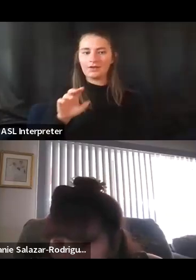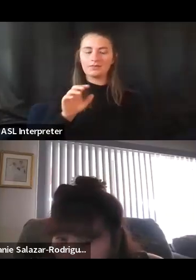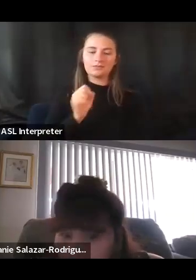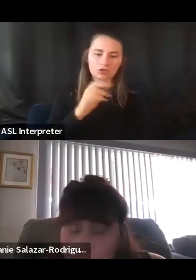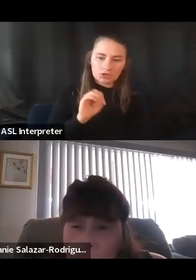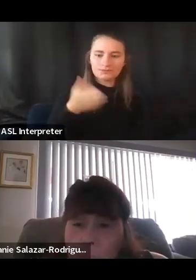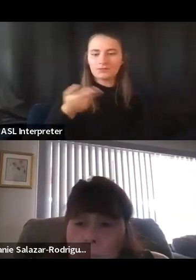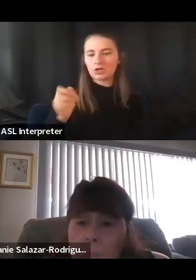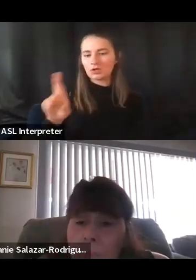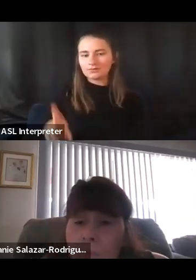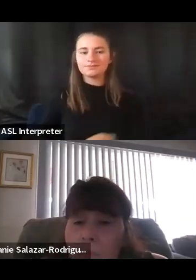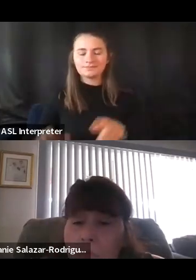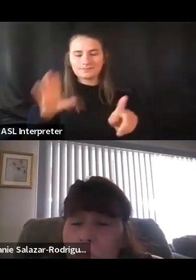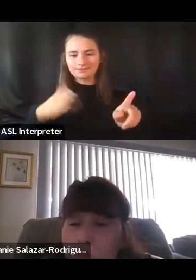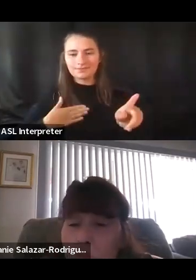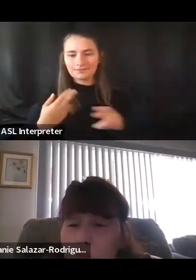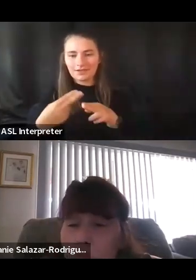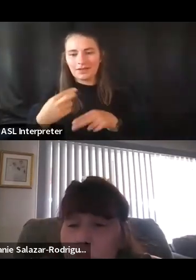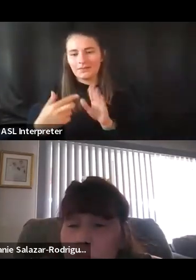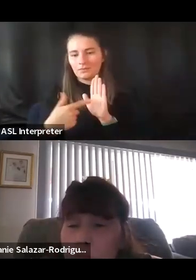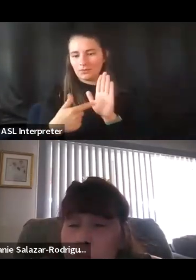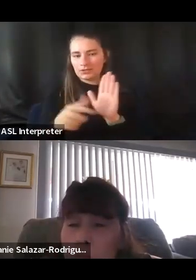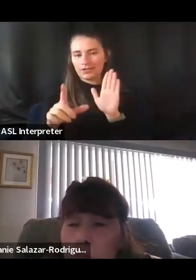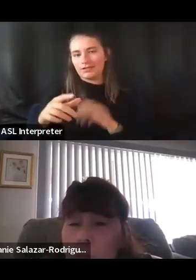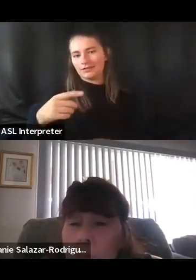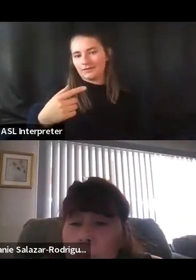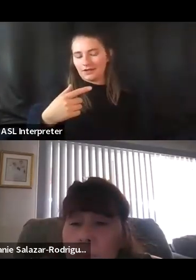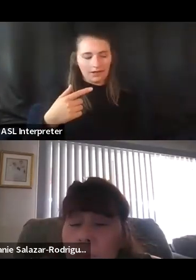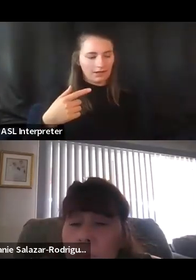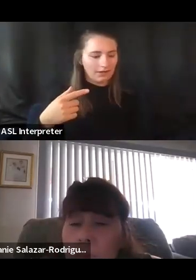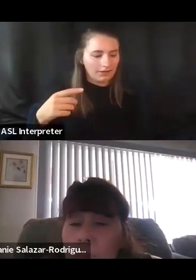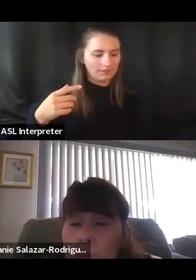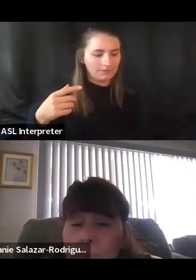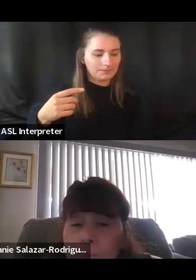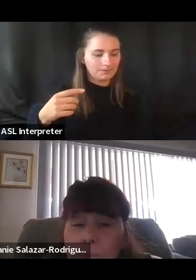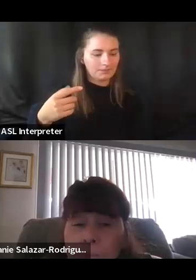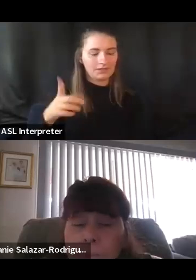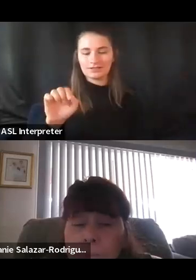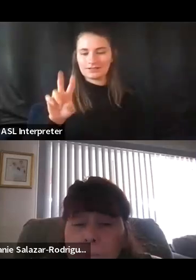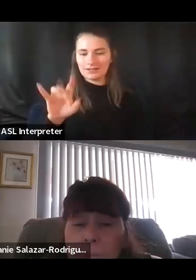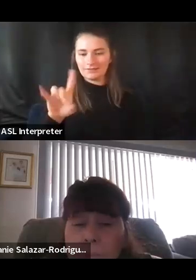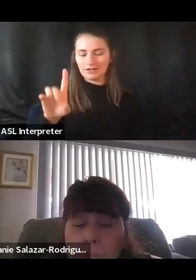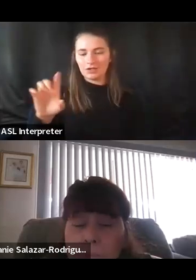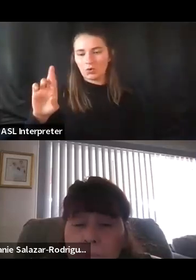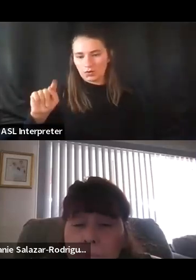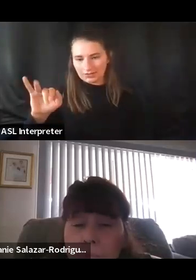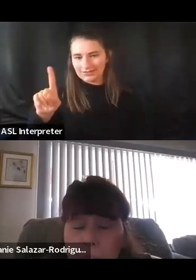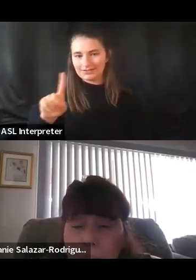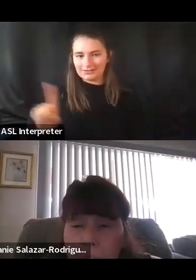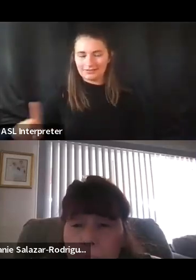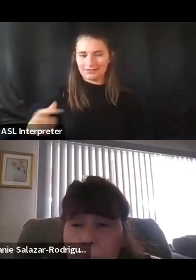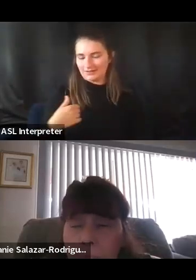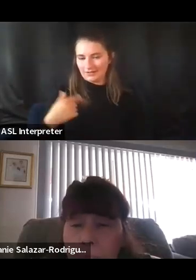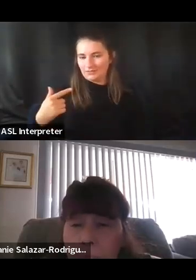All right, my name is Representative David Ortiz. represent House District 38. I'm a state representative of the Colorado State House. House District 38 is